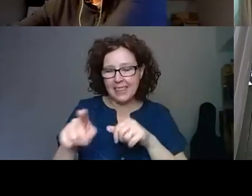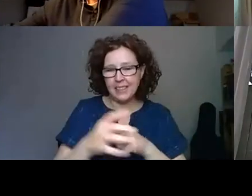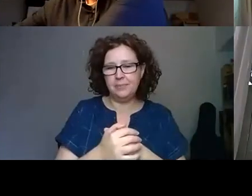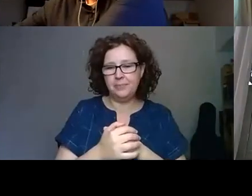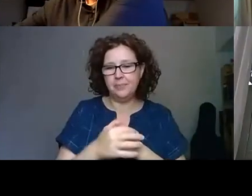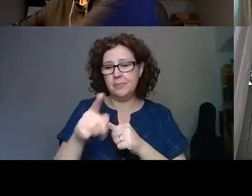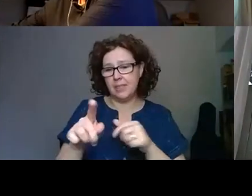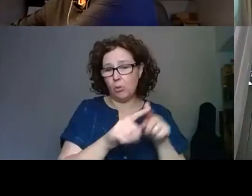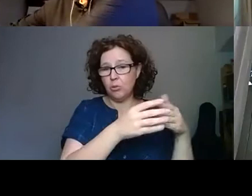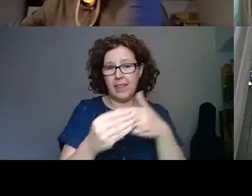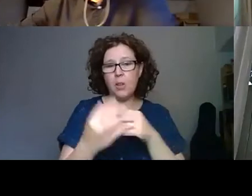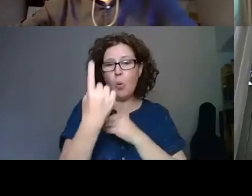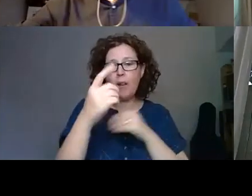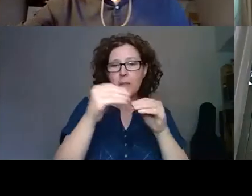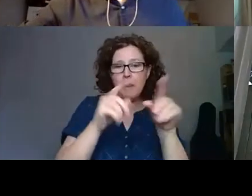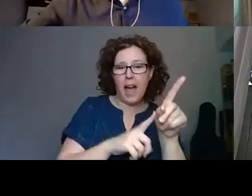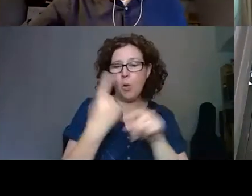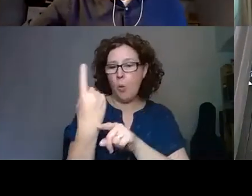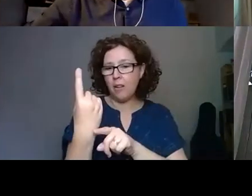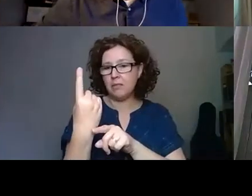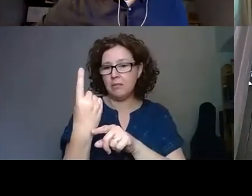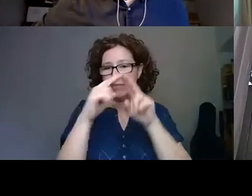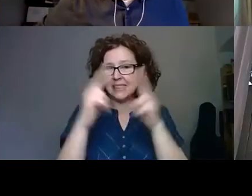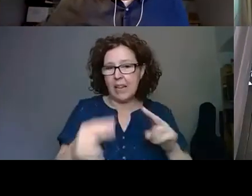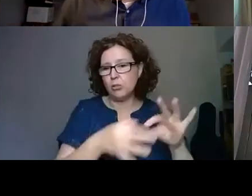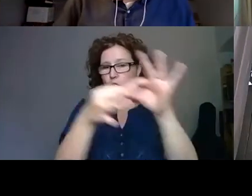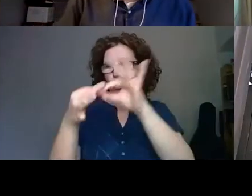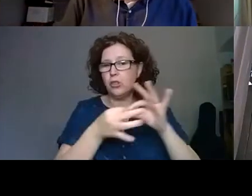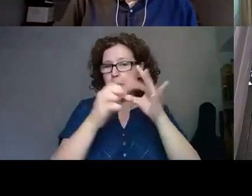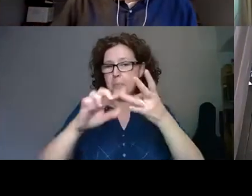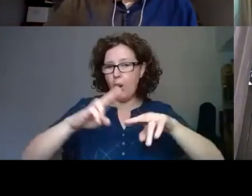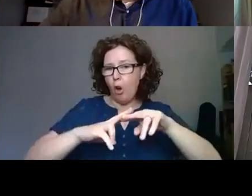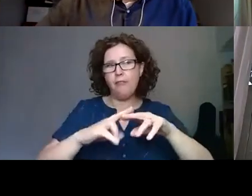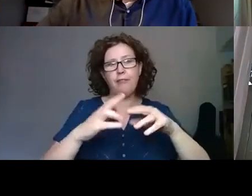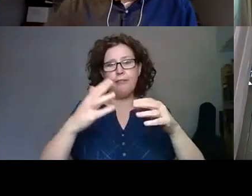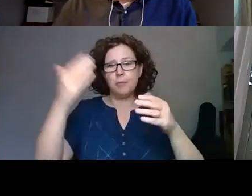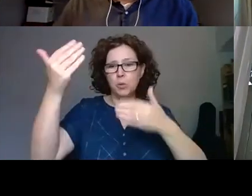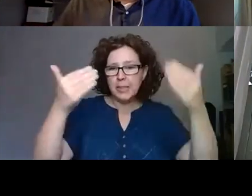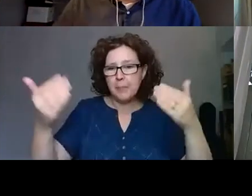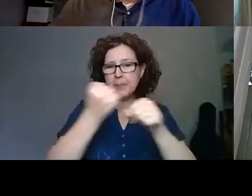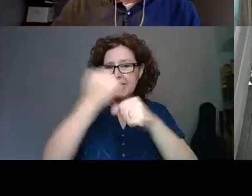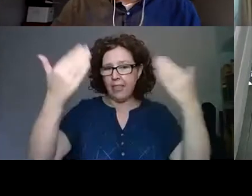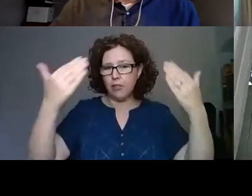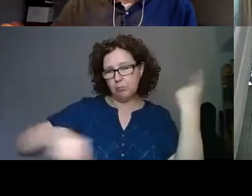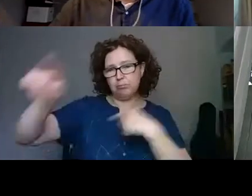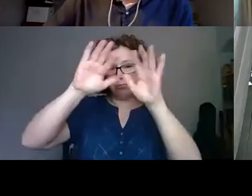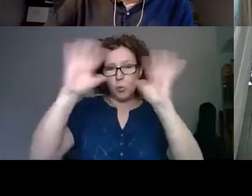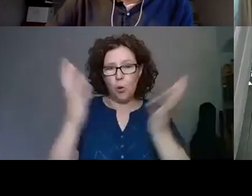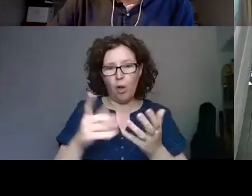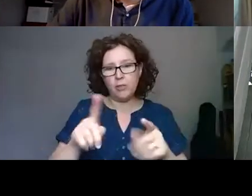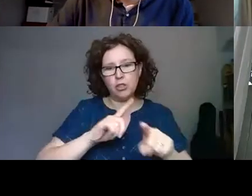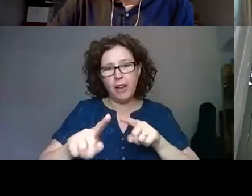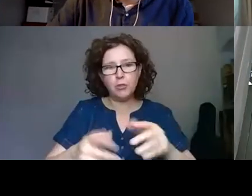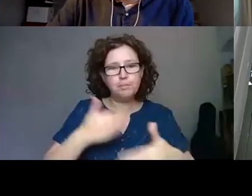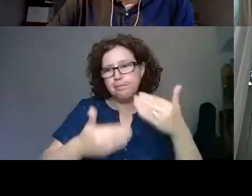consortium of museums, professional bodies, government agencies, and commercial partners and academics that together are working to build digitally